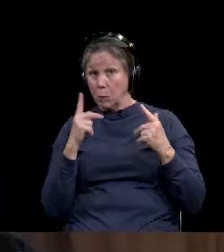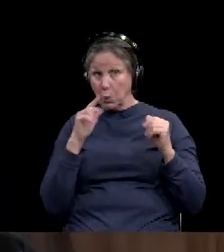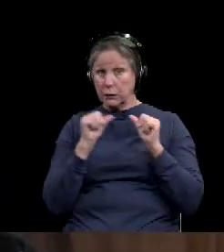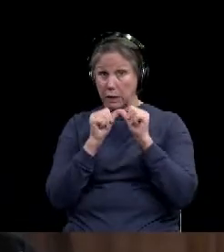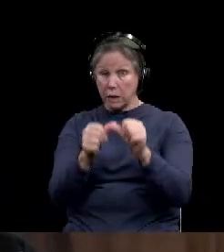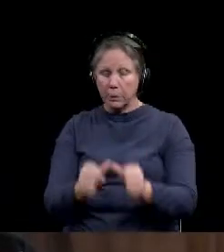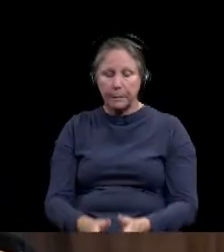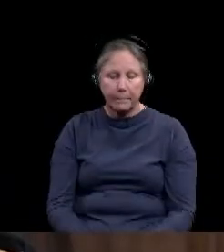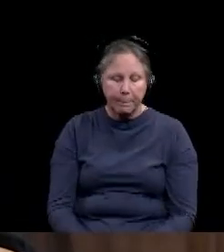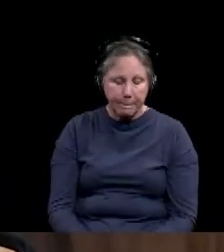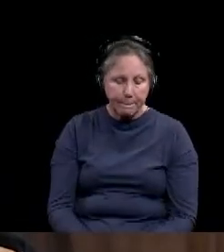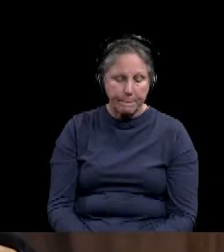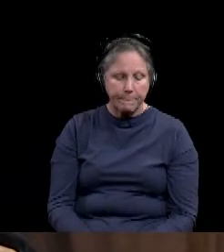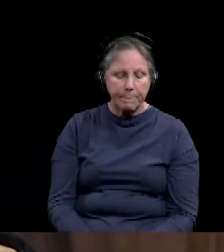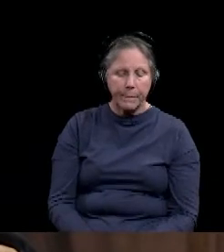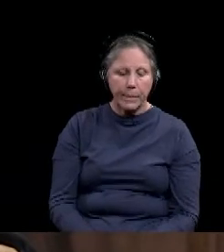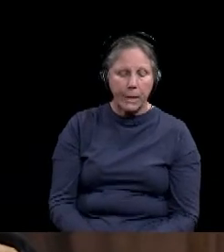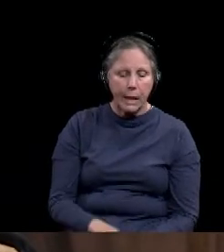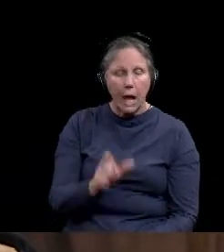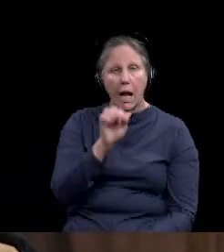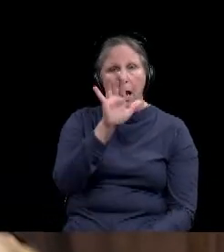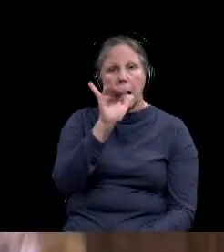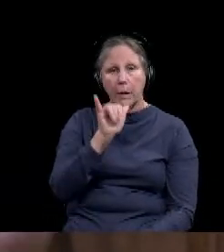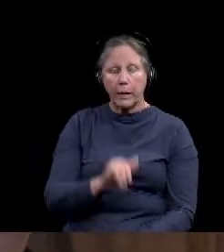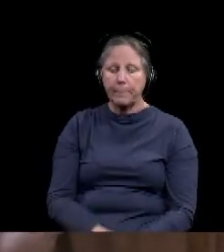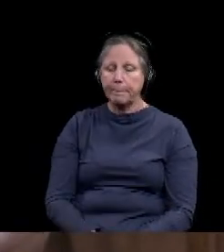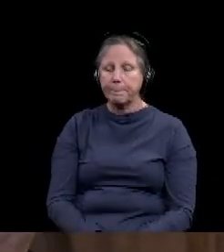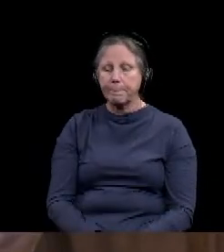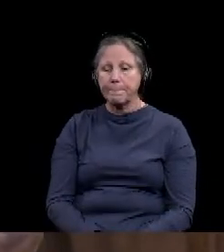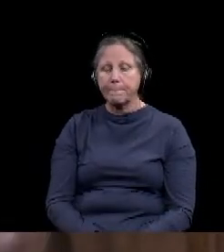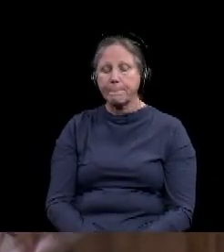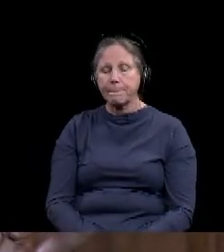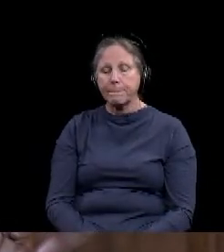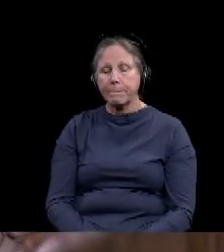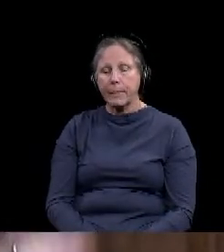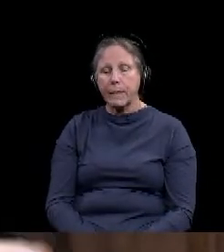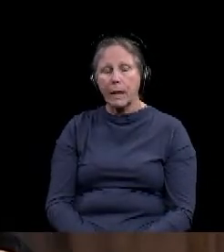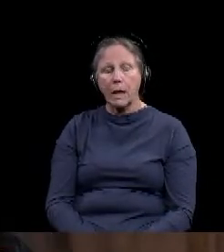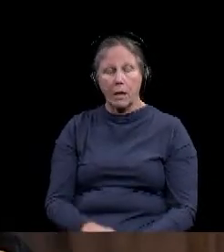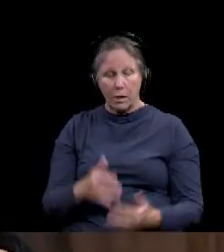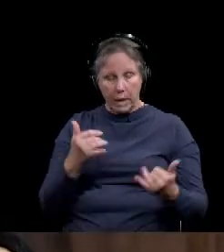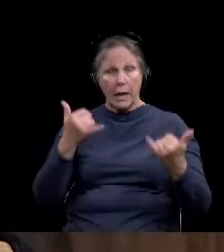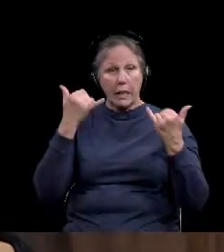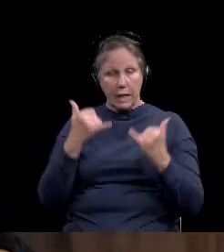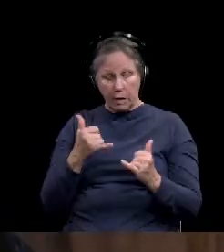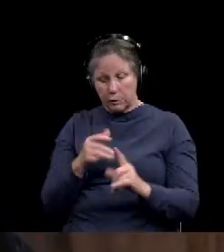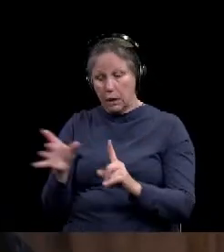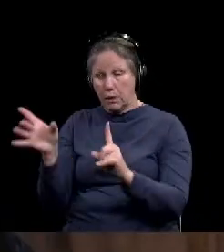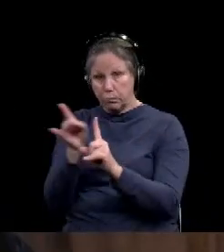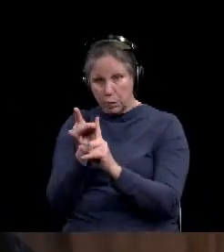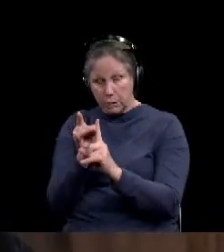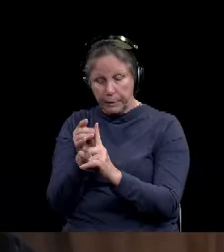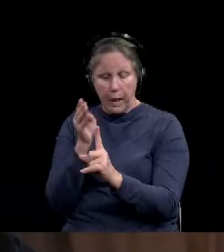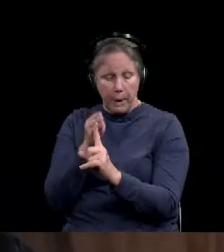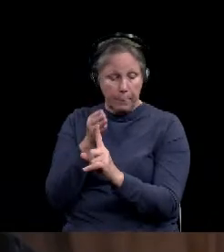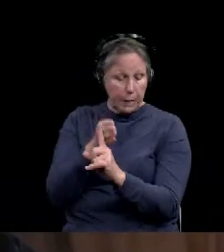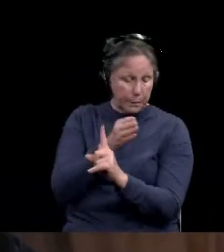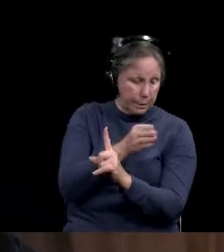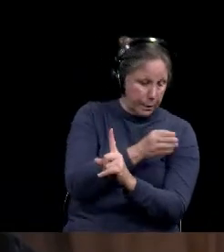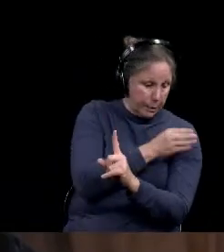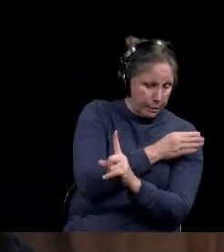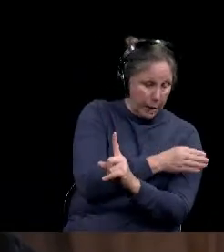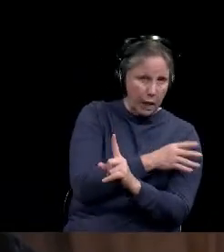Okay. Are all local, are local contact tracing rules stricter than the state's rules?